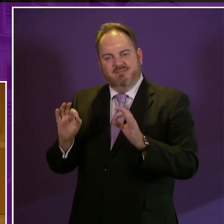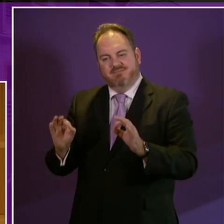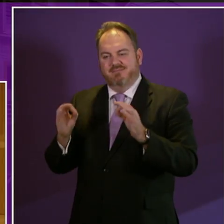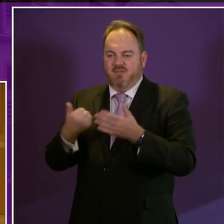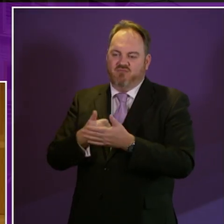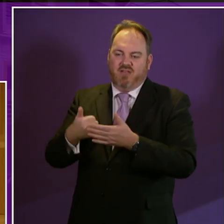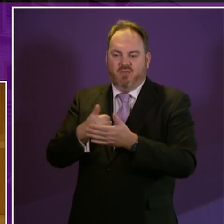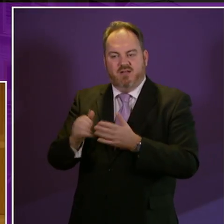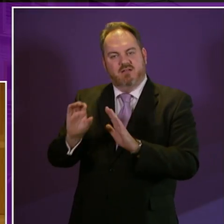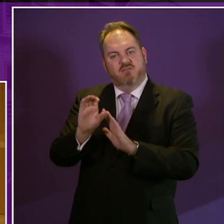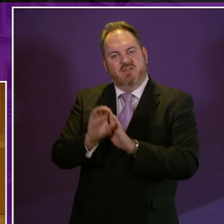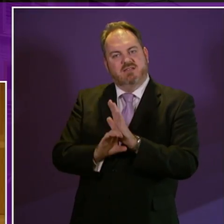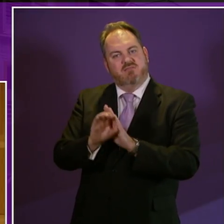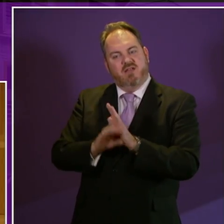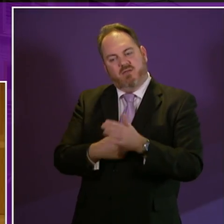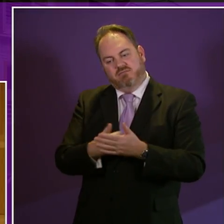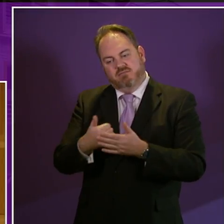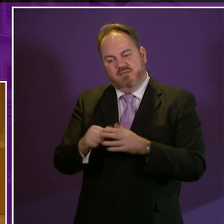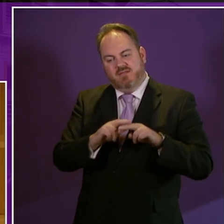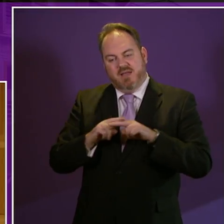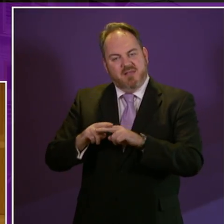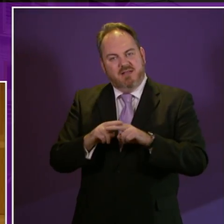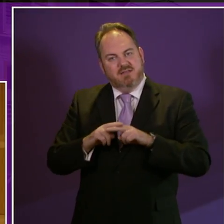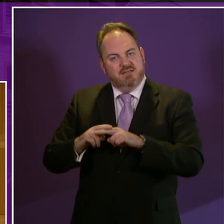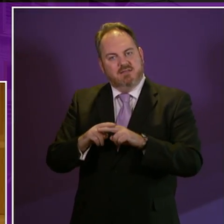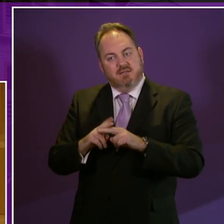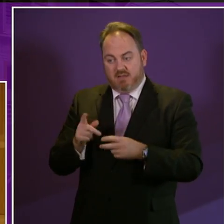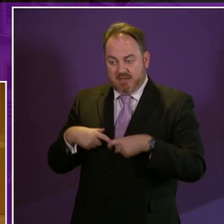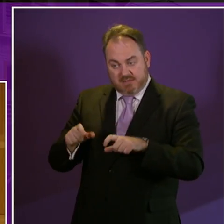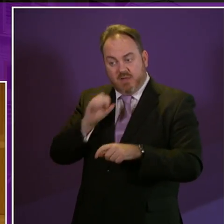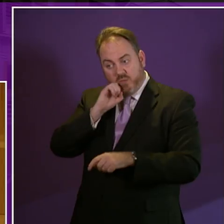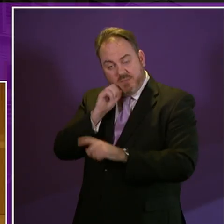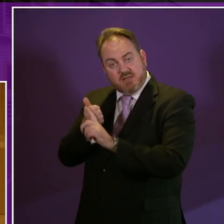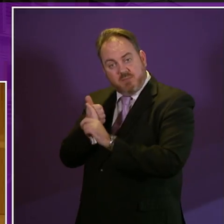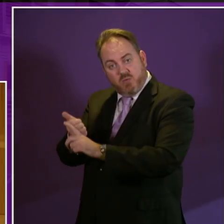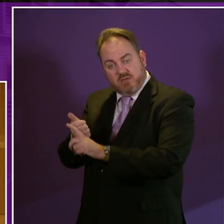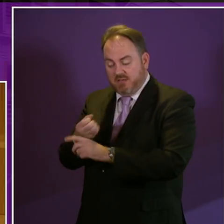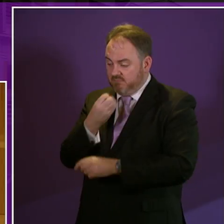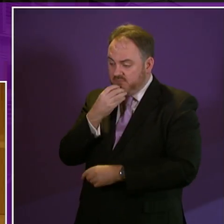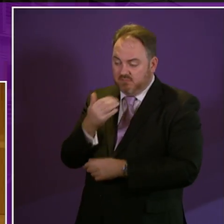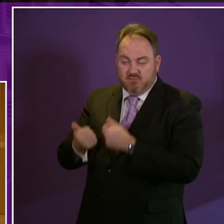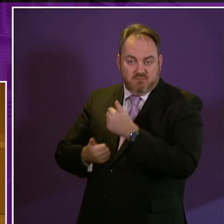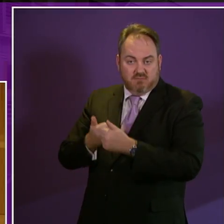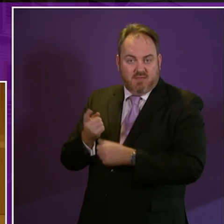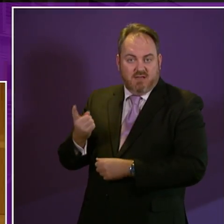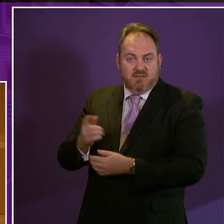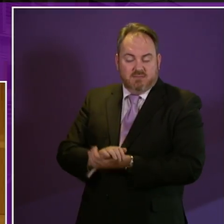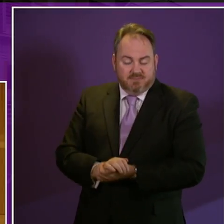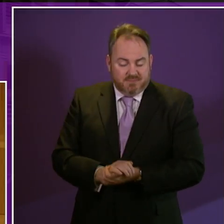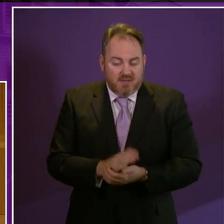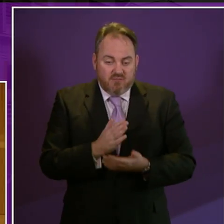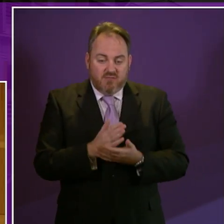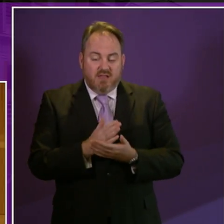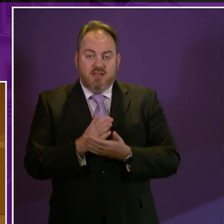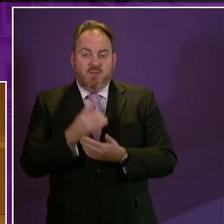support and we also in the last session passed the very laudable act of social care in the self-directed support